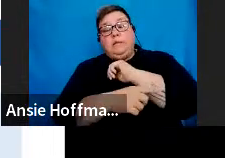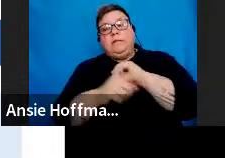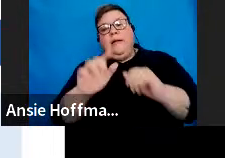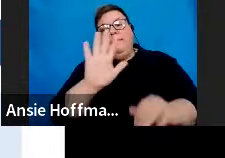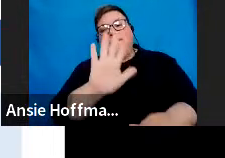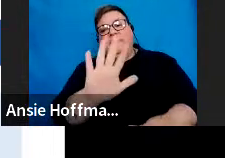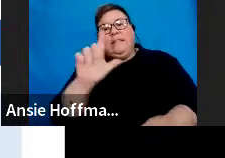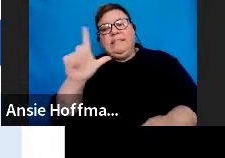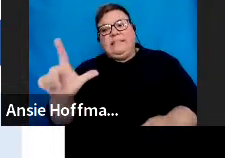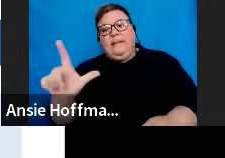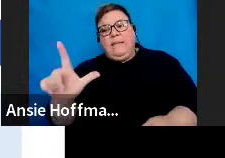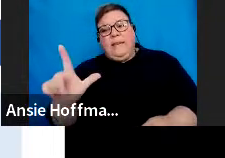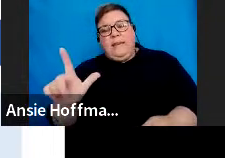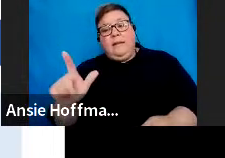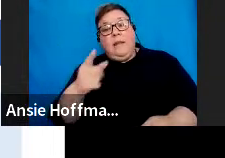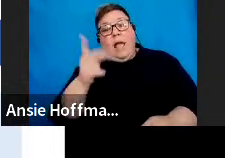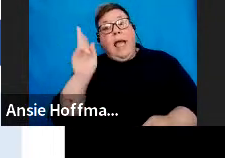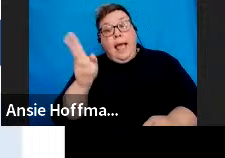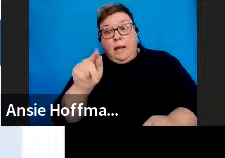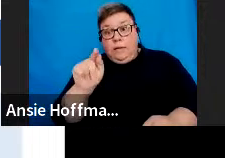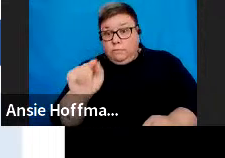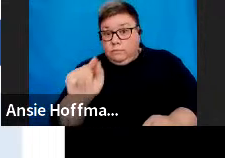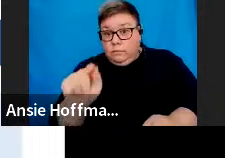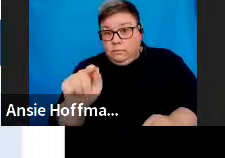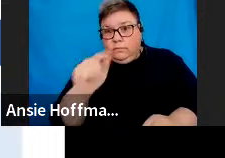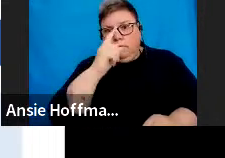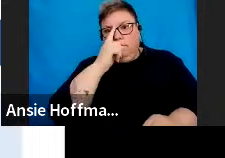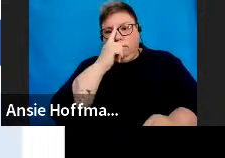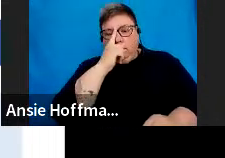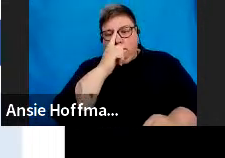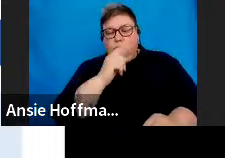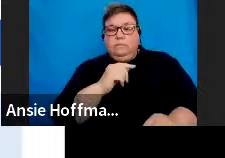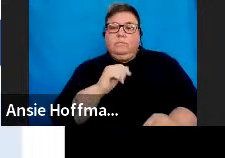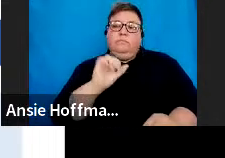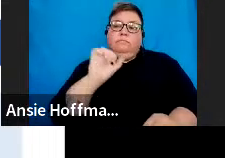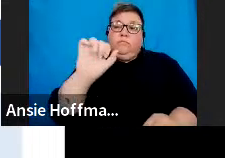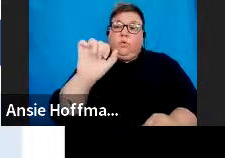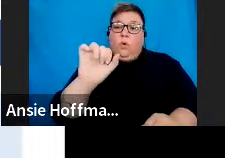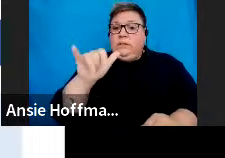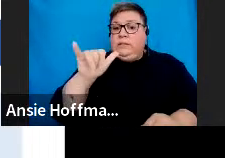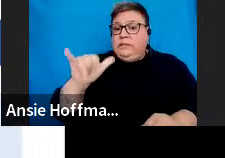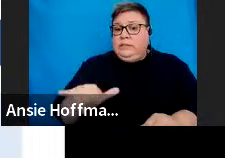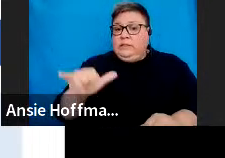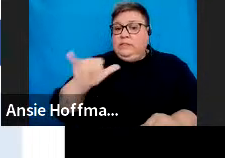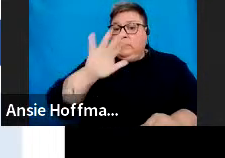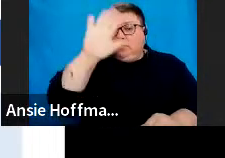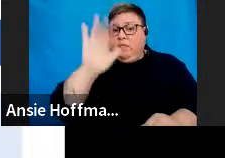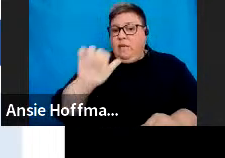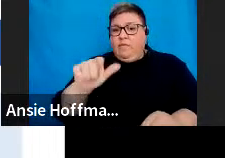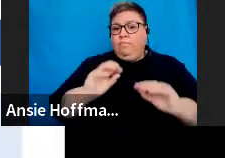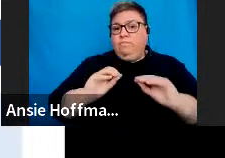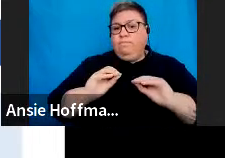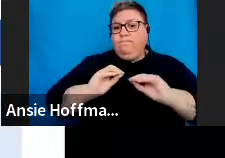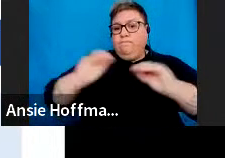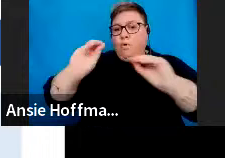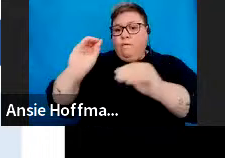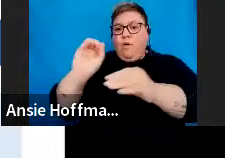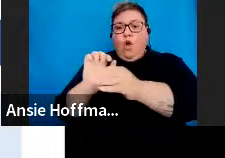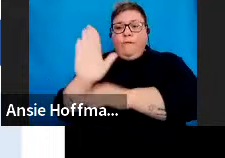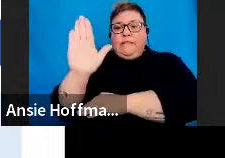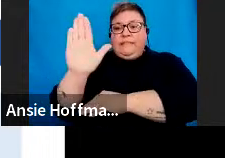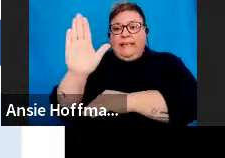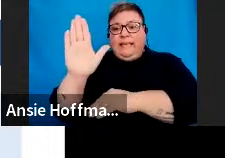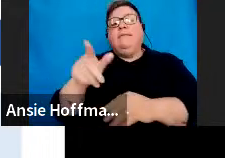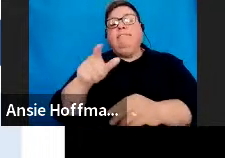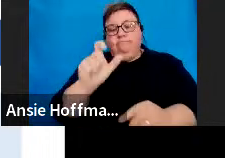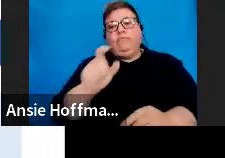again, I just want to point it out that it says cessation of your SA residence. And then again, because it can only be done on e-filing